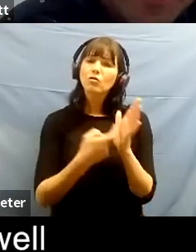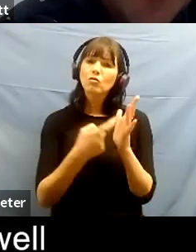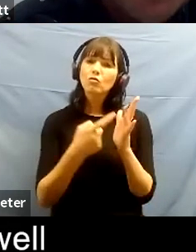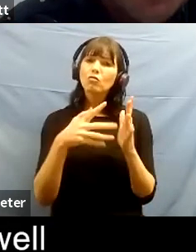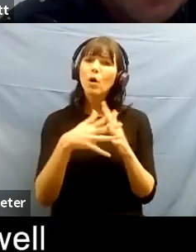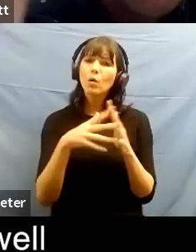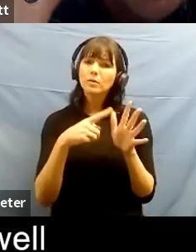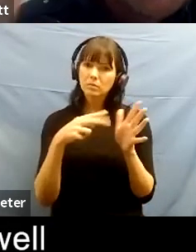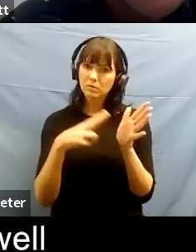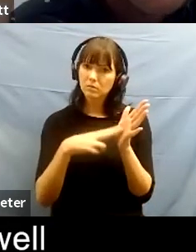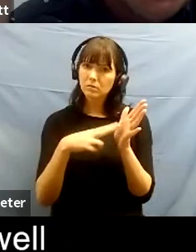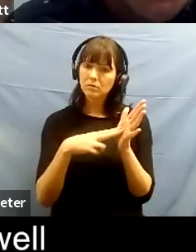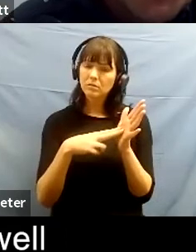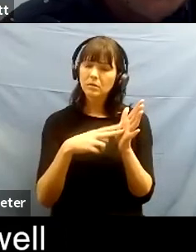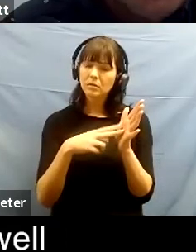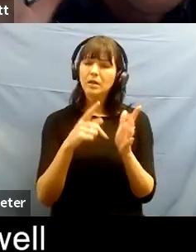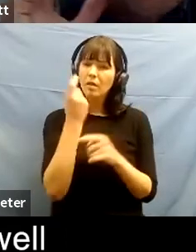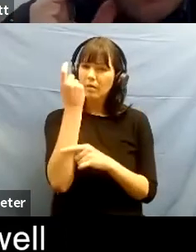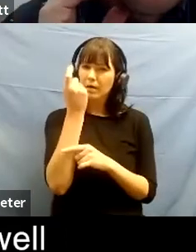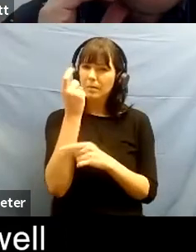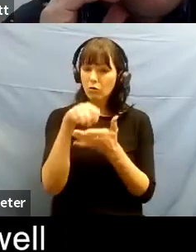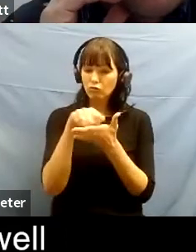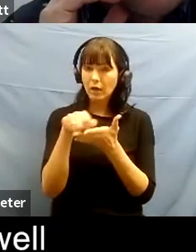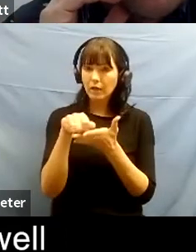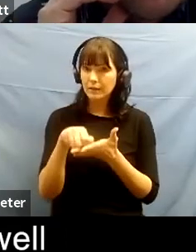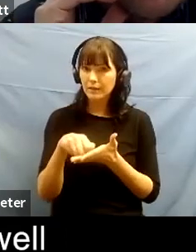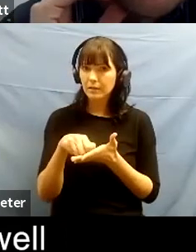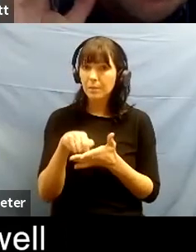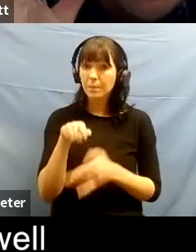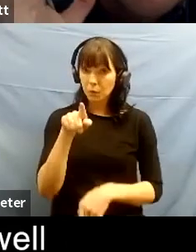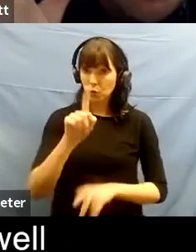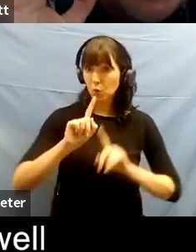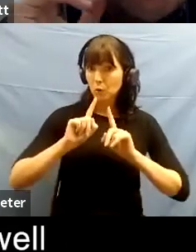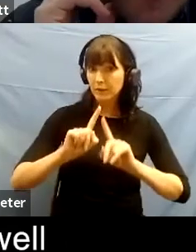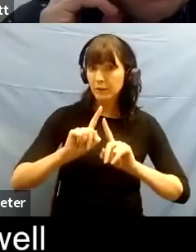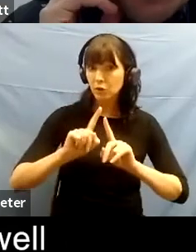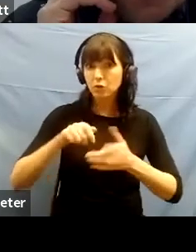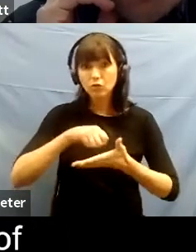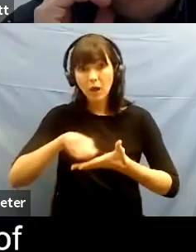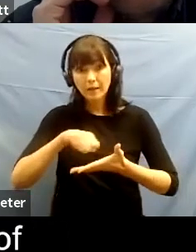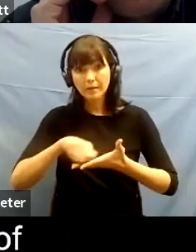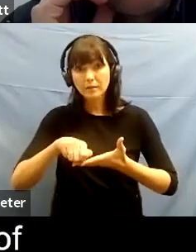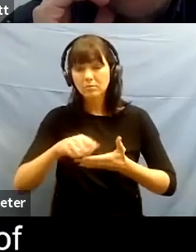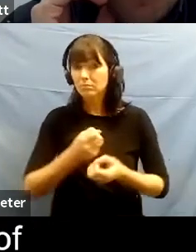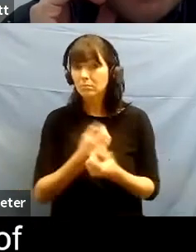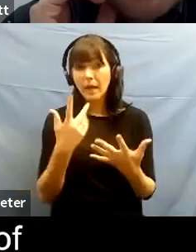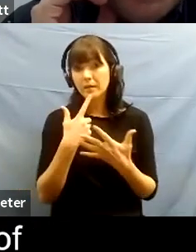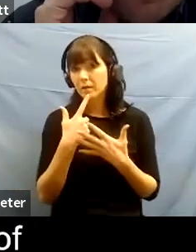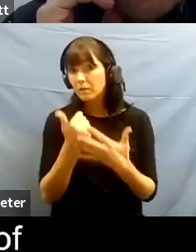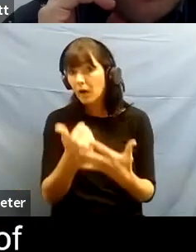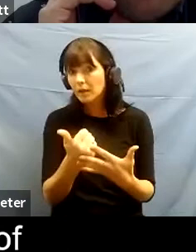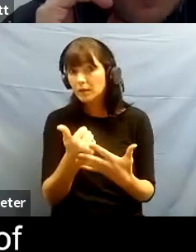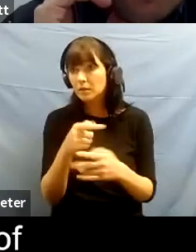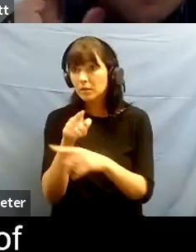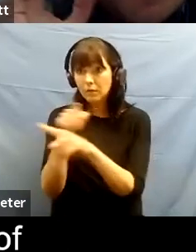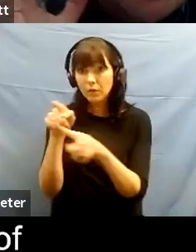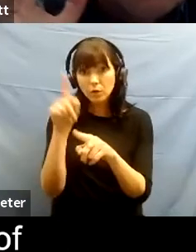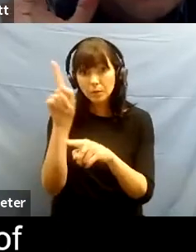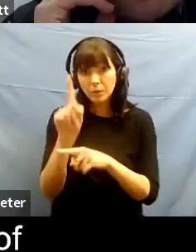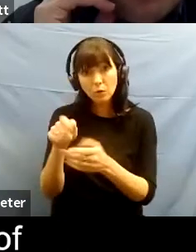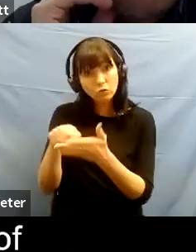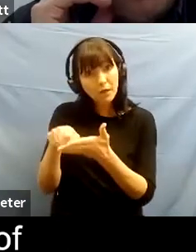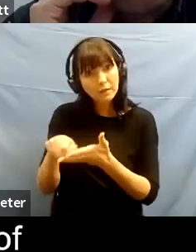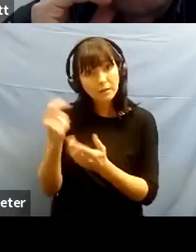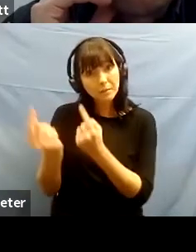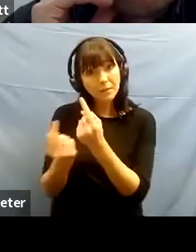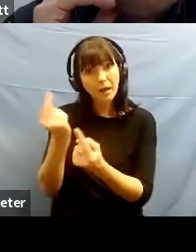mentioned earlier you you you teach as as well as right do you do is there any advice you can offer for for writers out there of how how they might